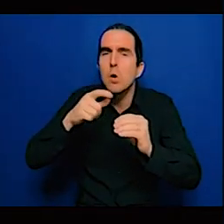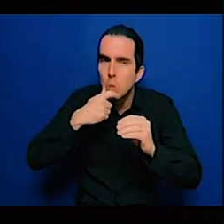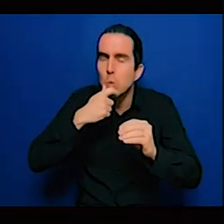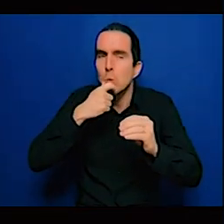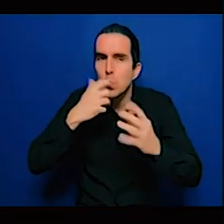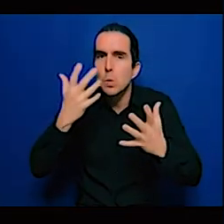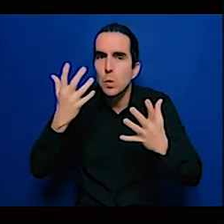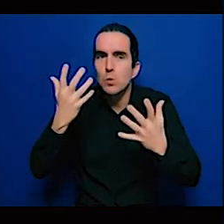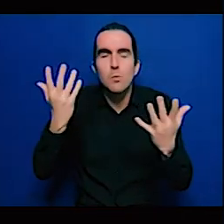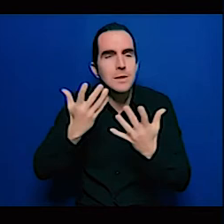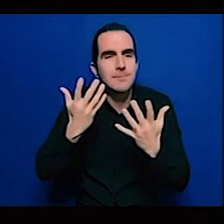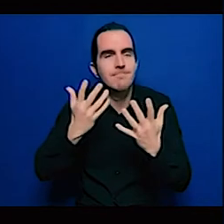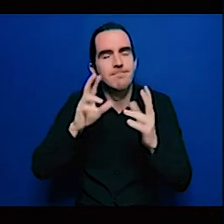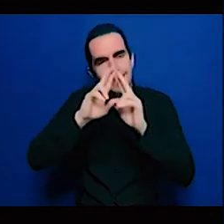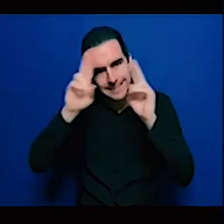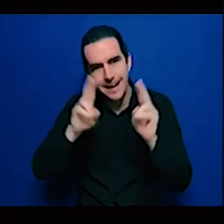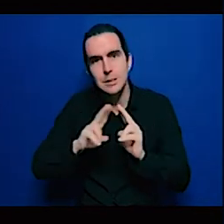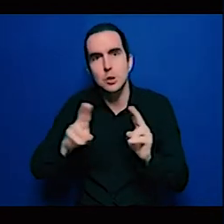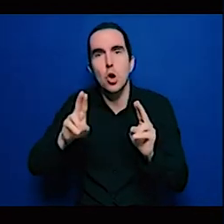it's important